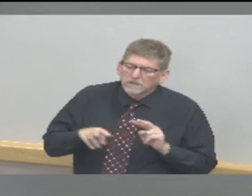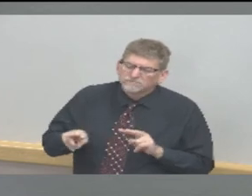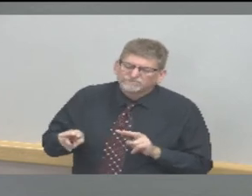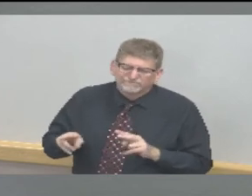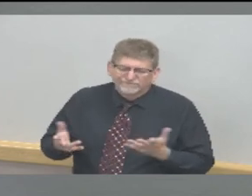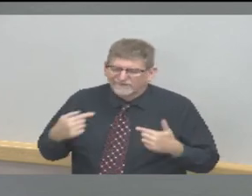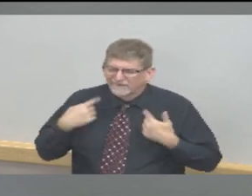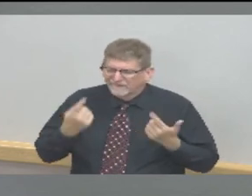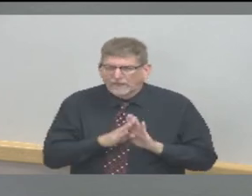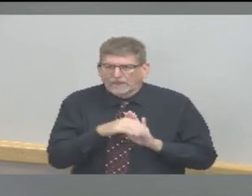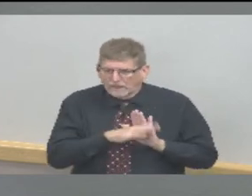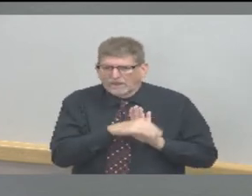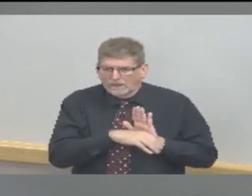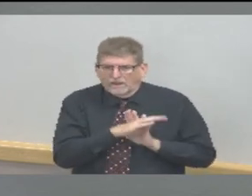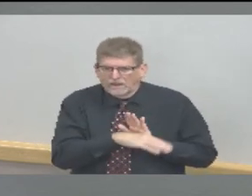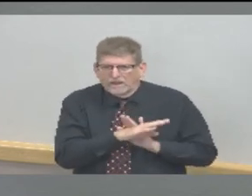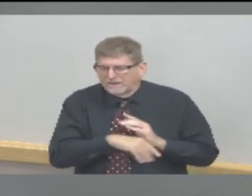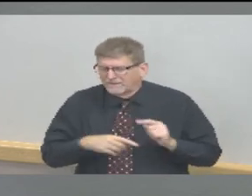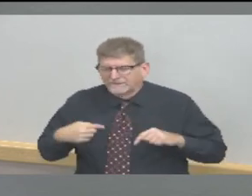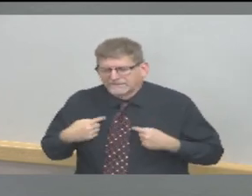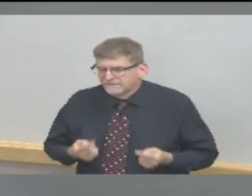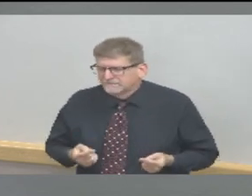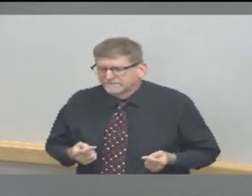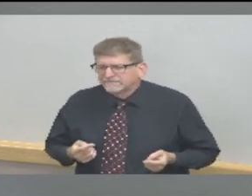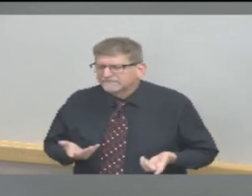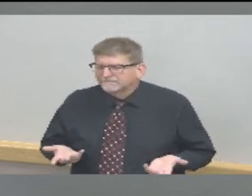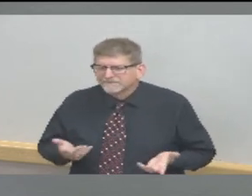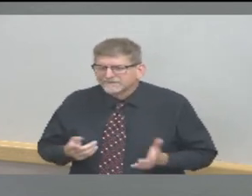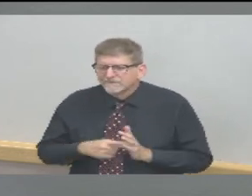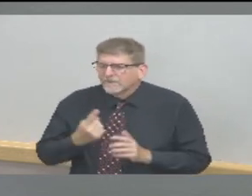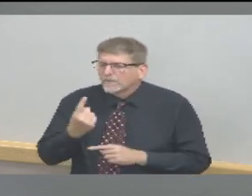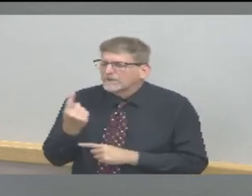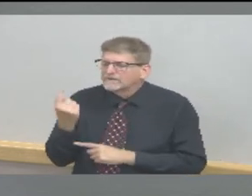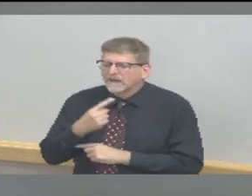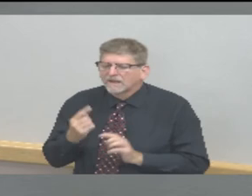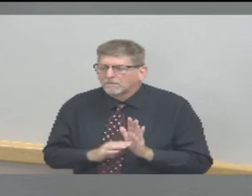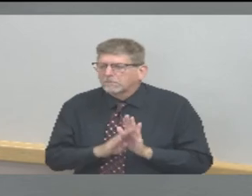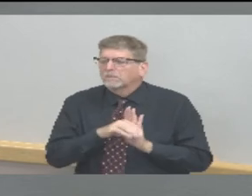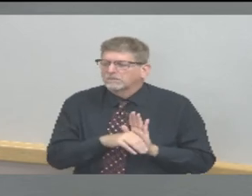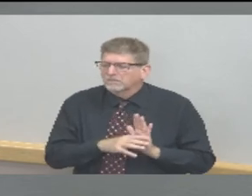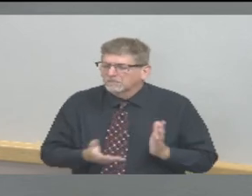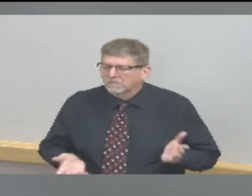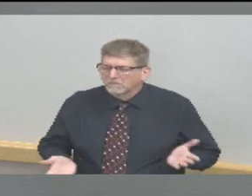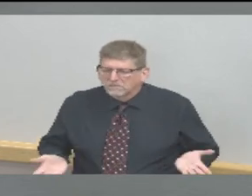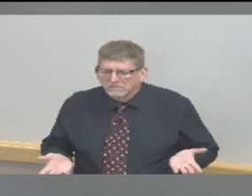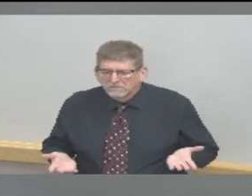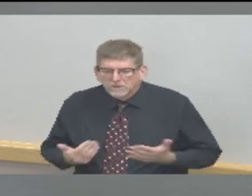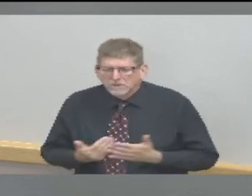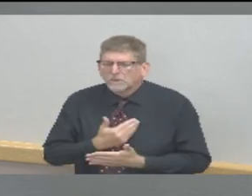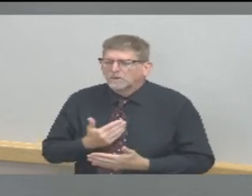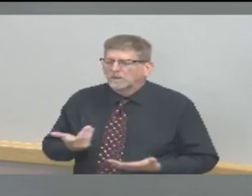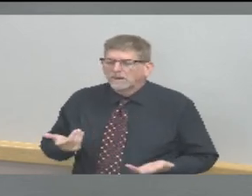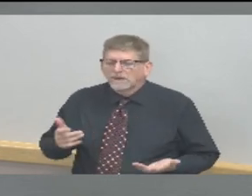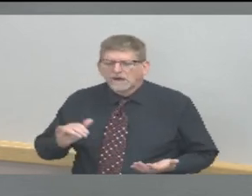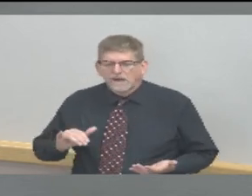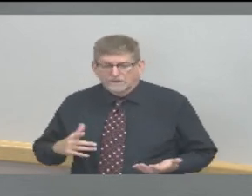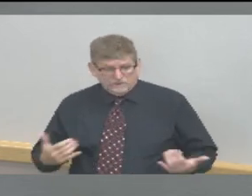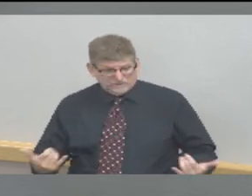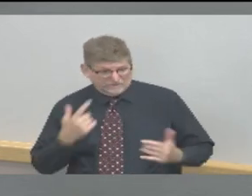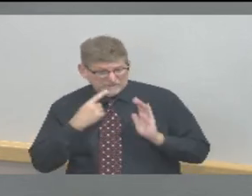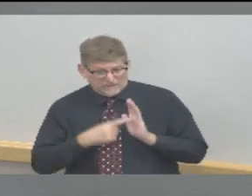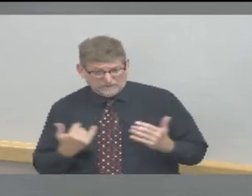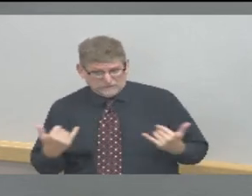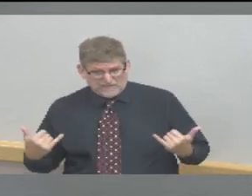we have a larger increase in new cases such as today was 18.